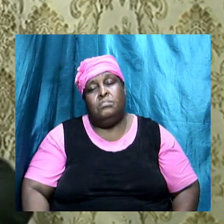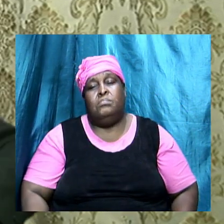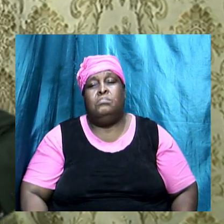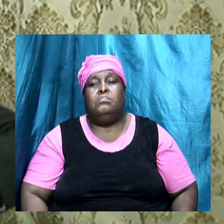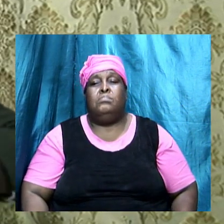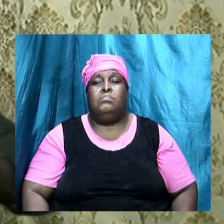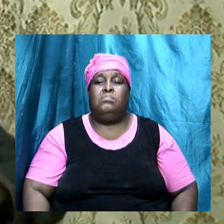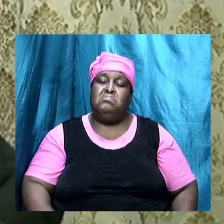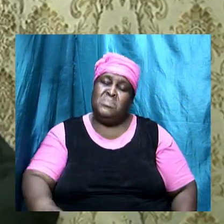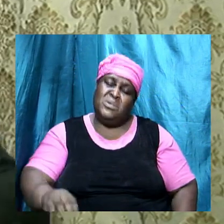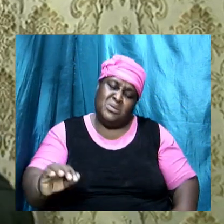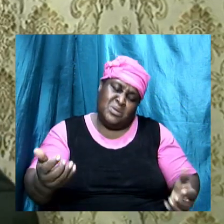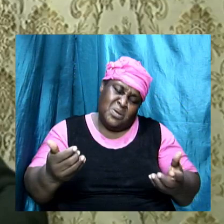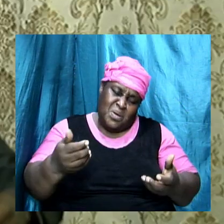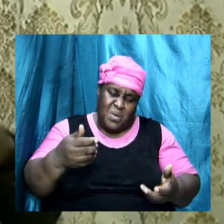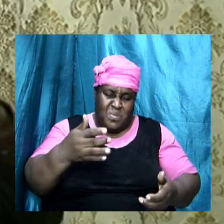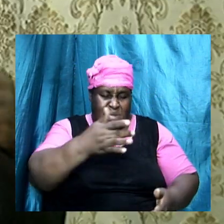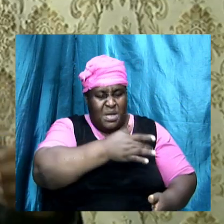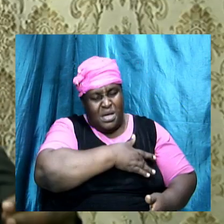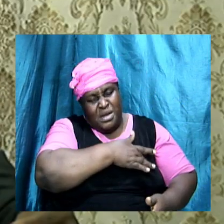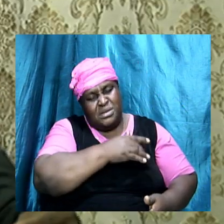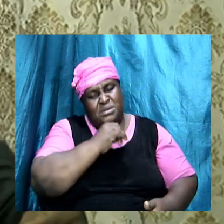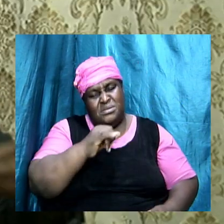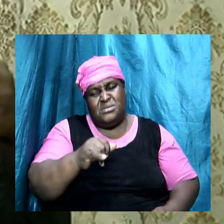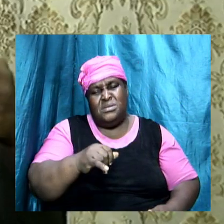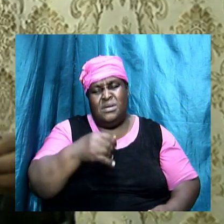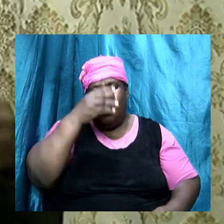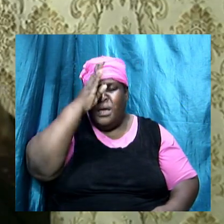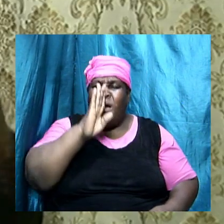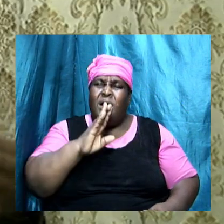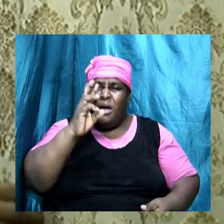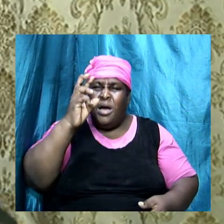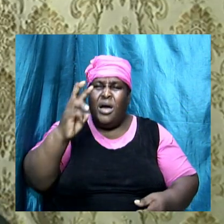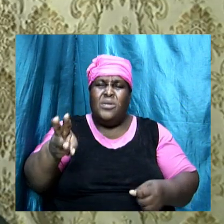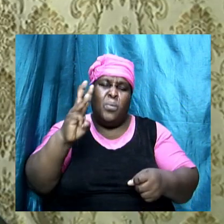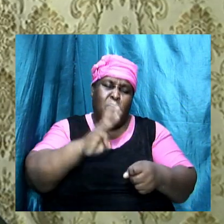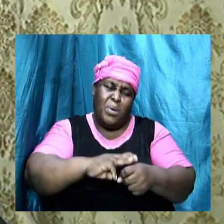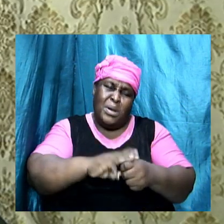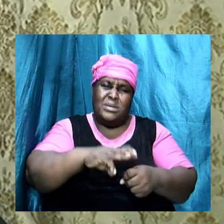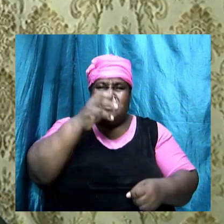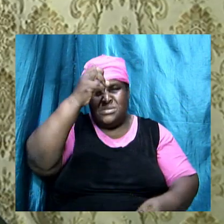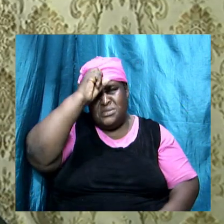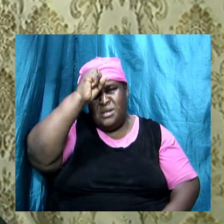and this is how the heart of God is, God warned him, but then Solomon,